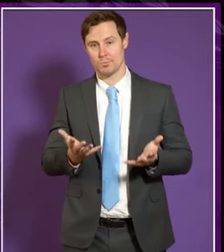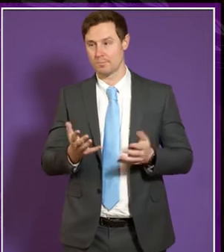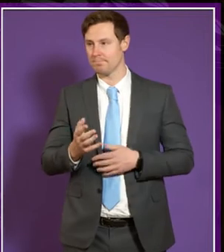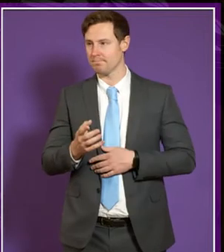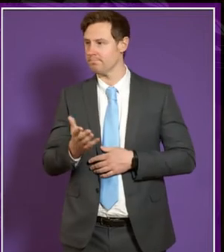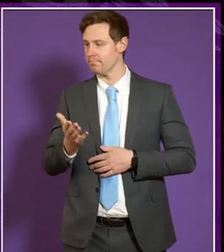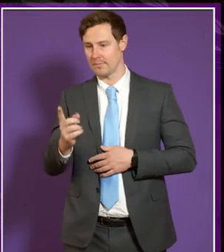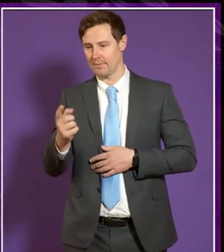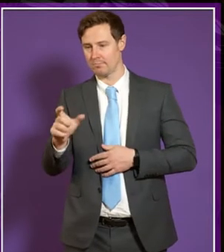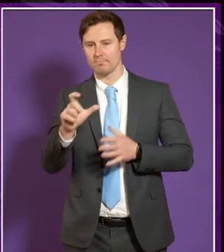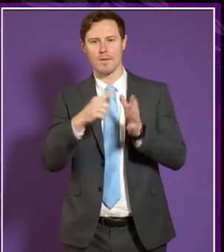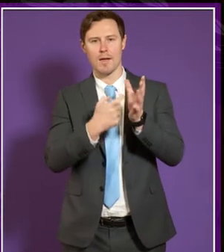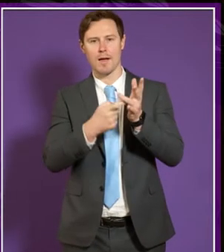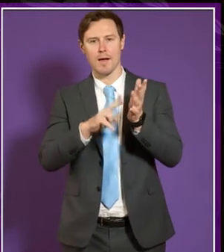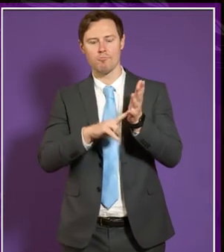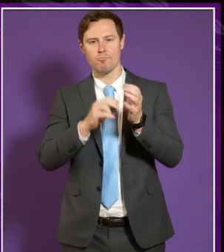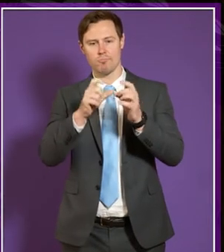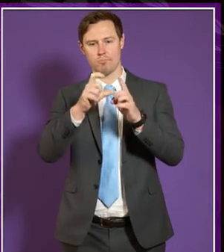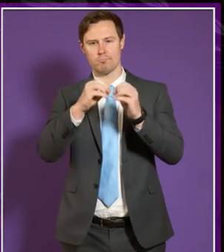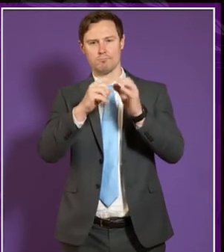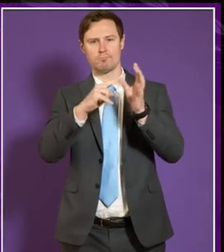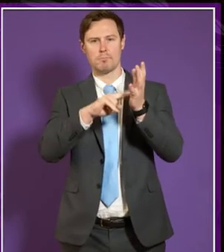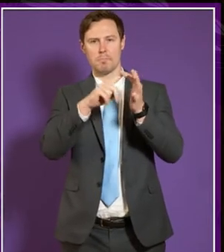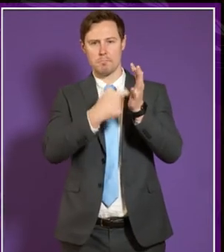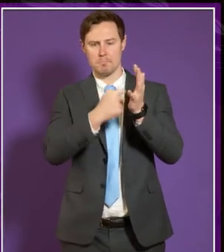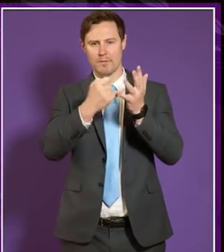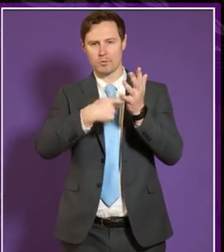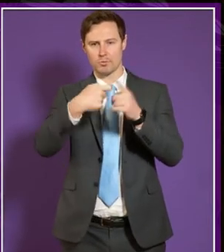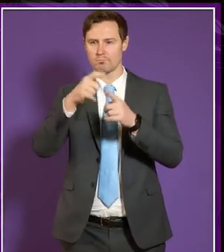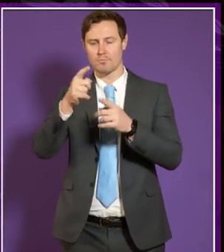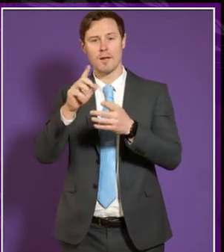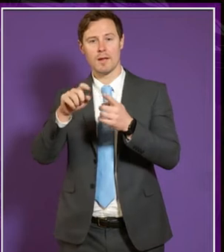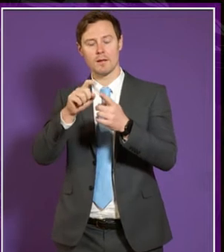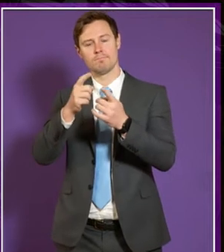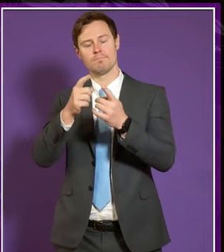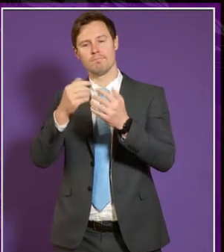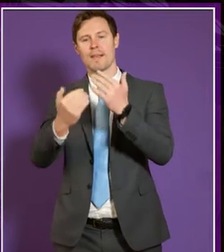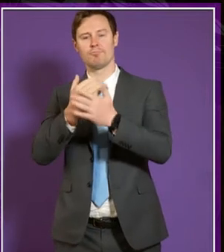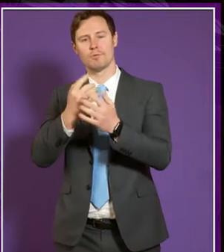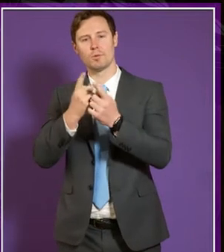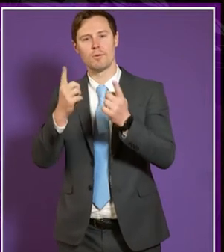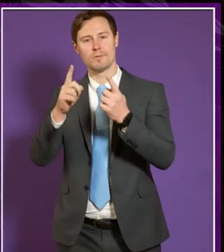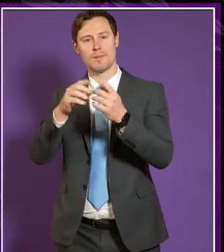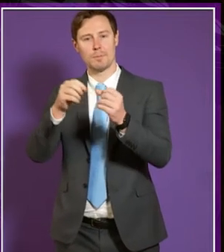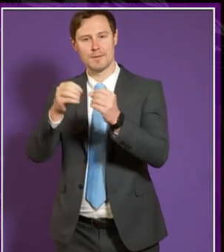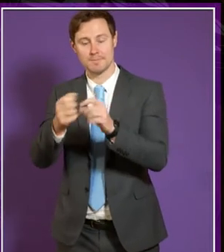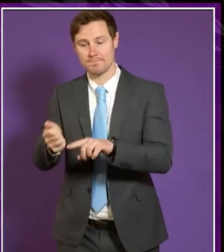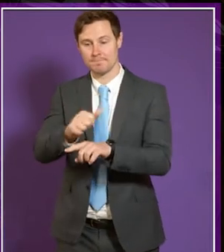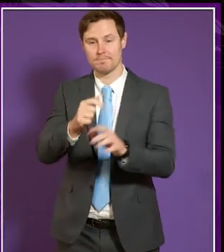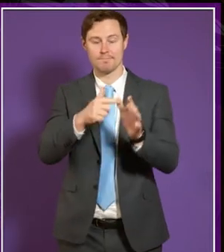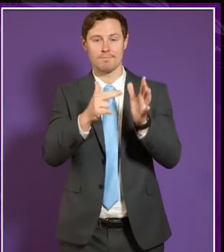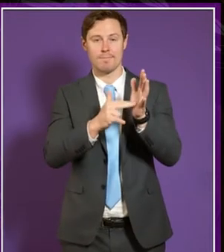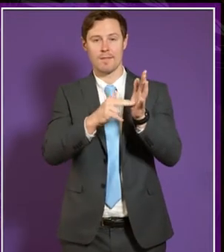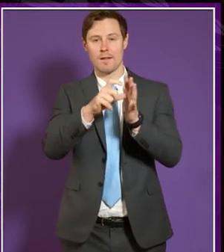have Carol Bavrastock, who is head of admissions at the University of Aberdeen, my alma mater, I should say. Anne Duncan, disability